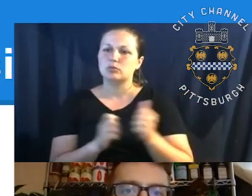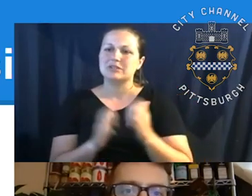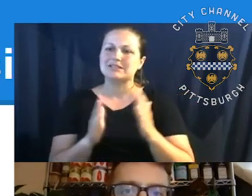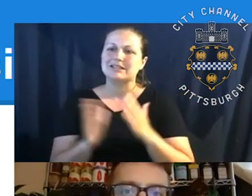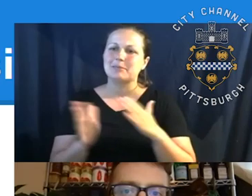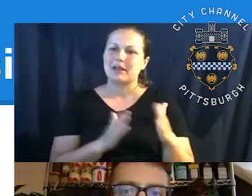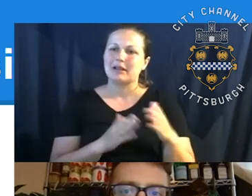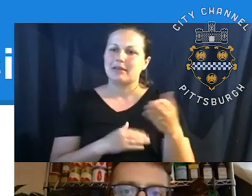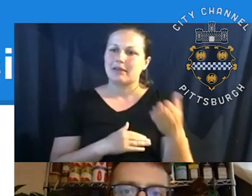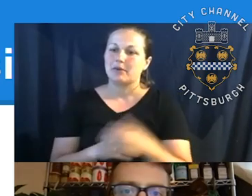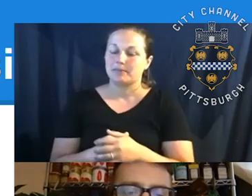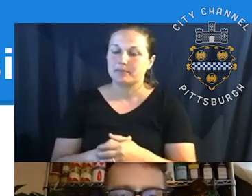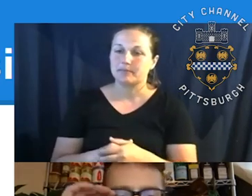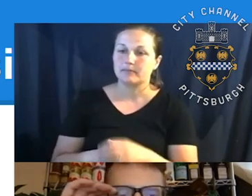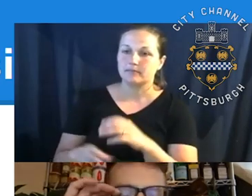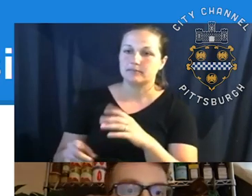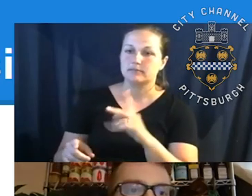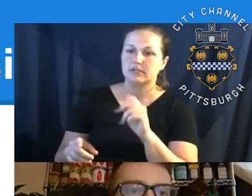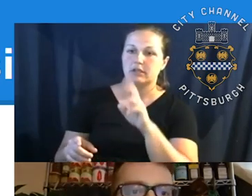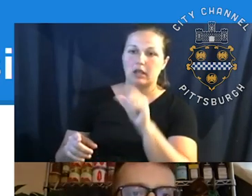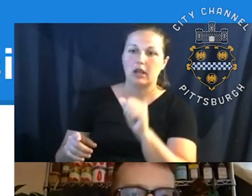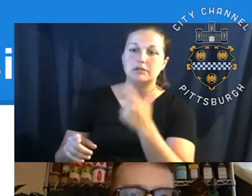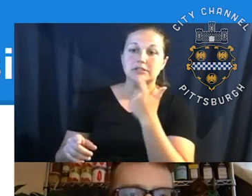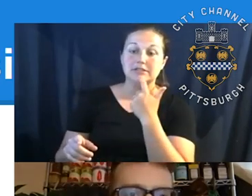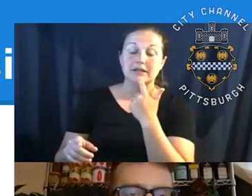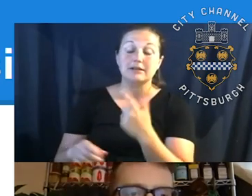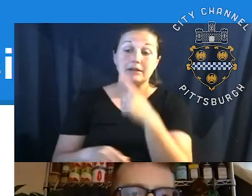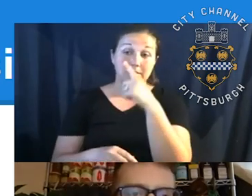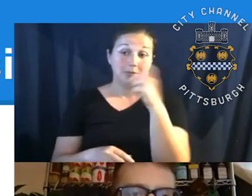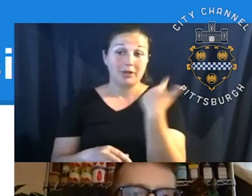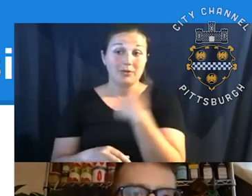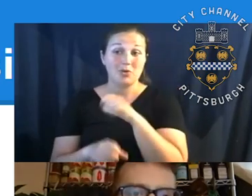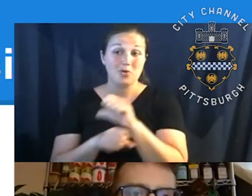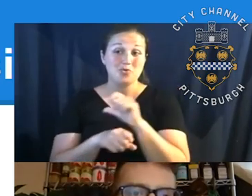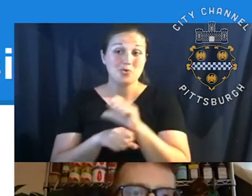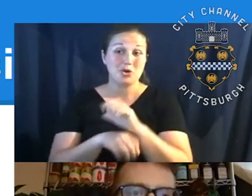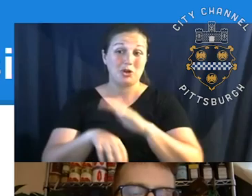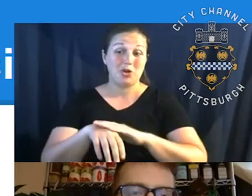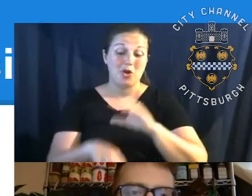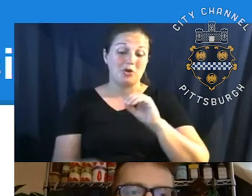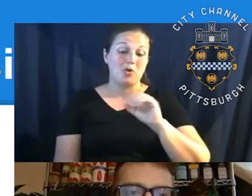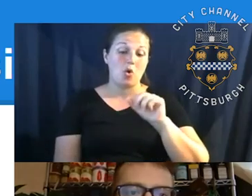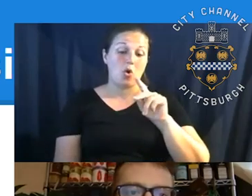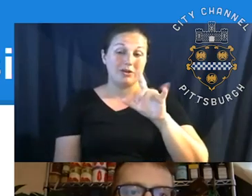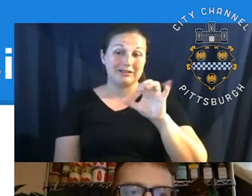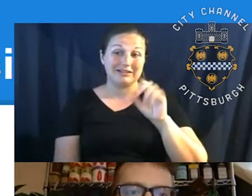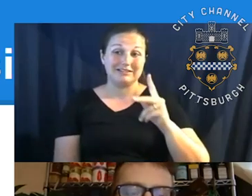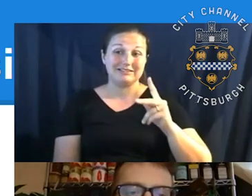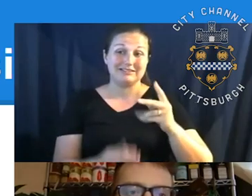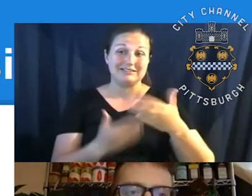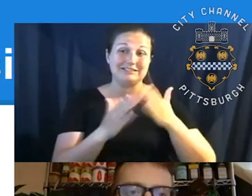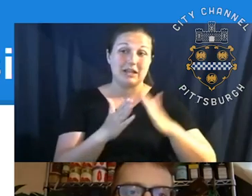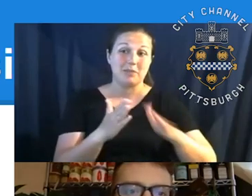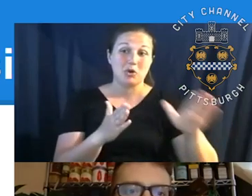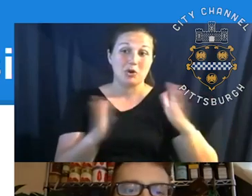Sure. So actually, um, because we are working on Oakland neighborhood plan now, and right now we're just working with the steering